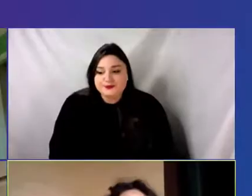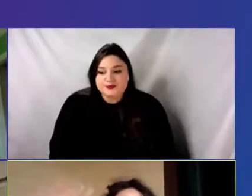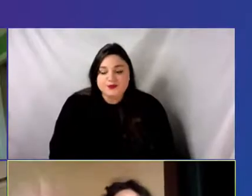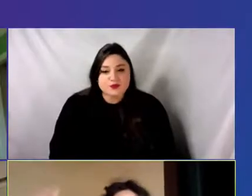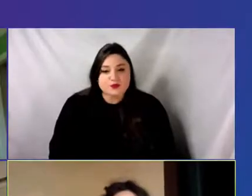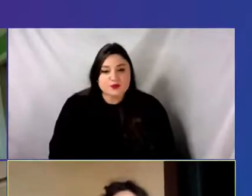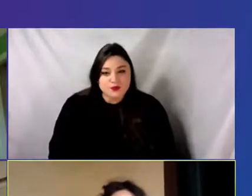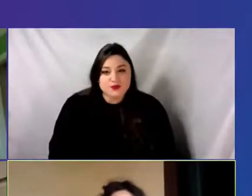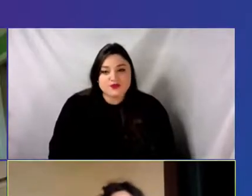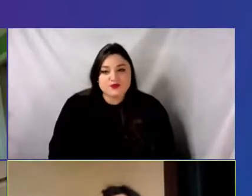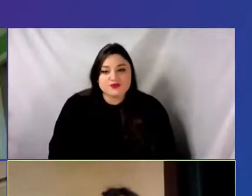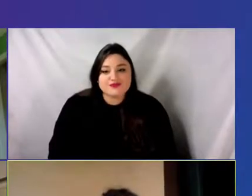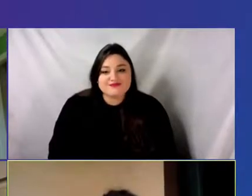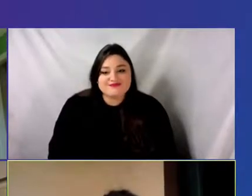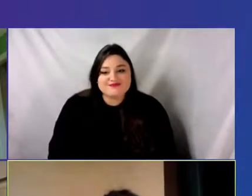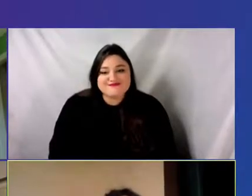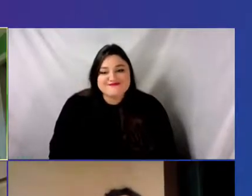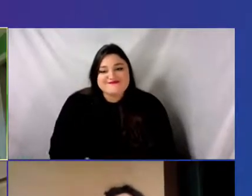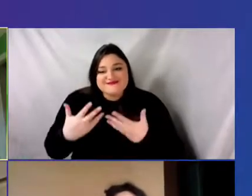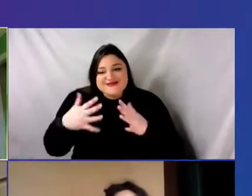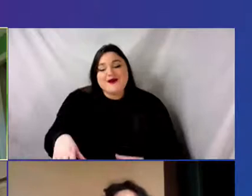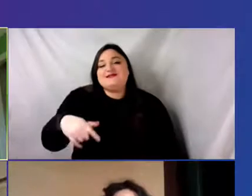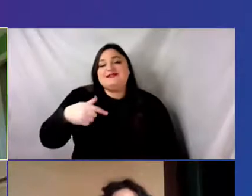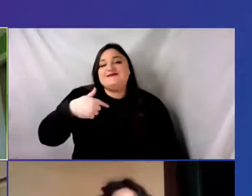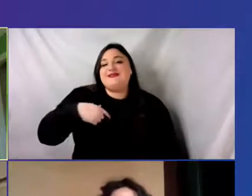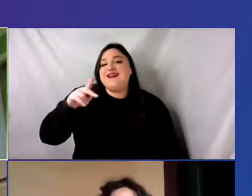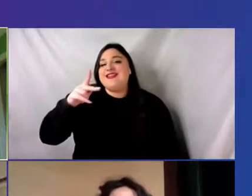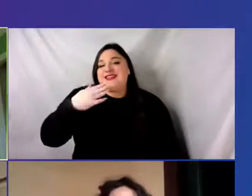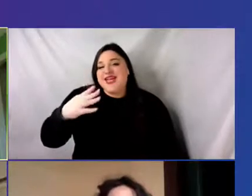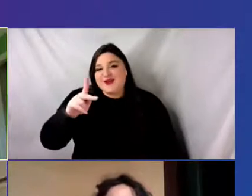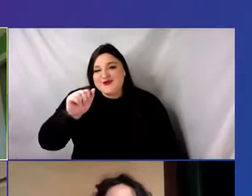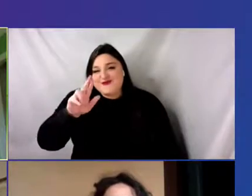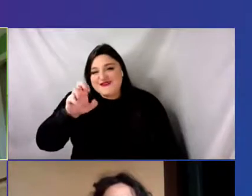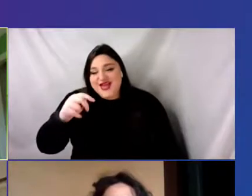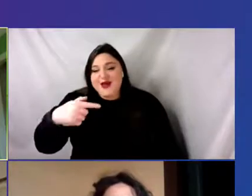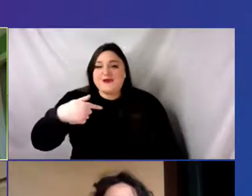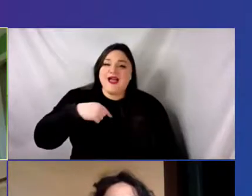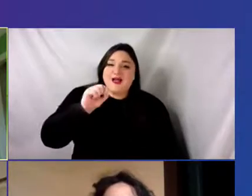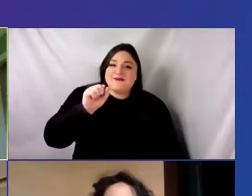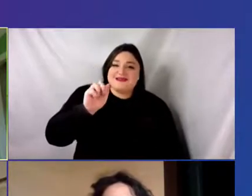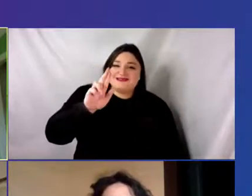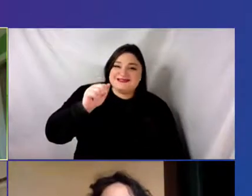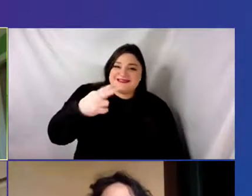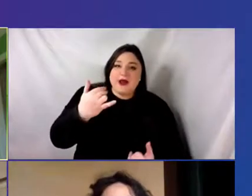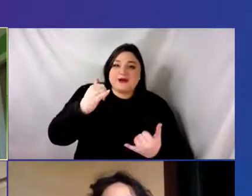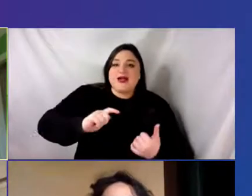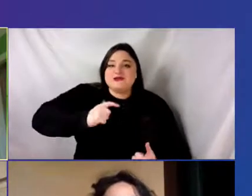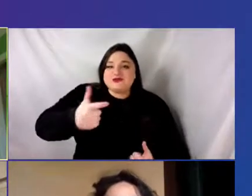That was it. Karen. Thank you. This is Sarah. I'm going to kick it to Benedict for an introduction.